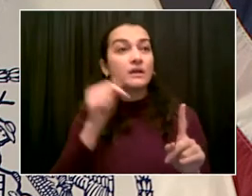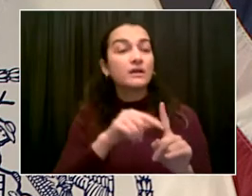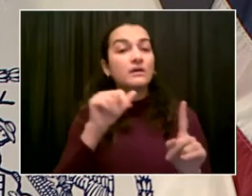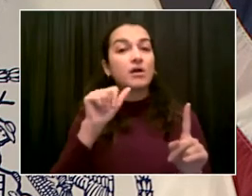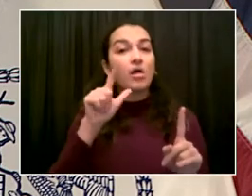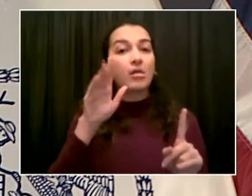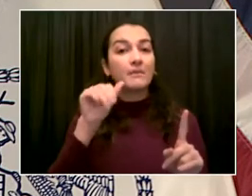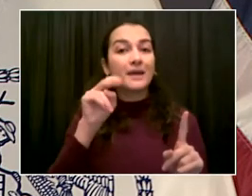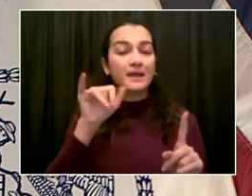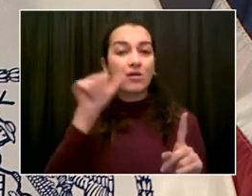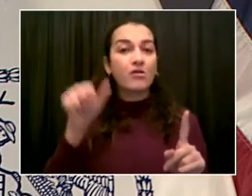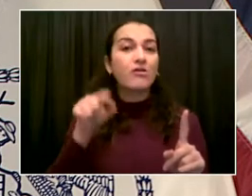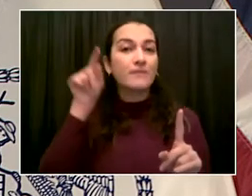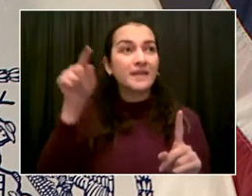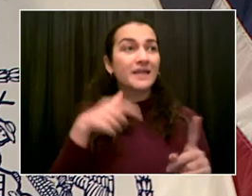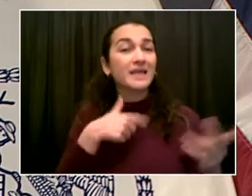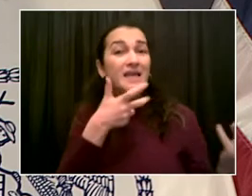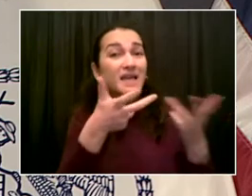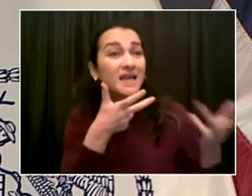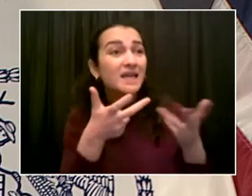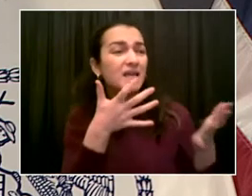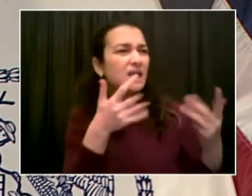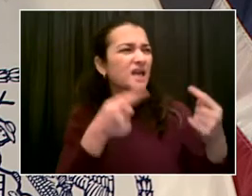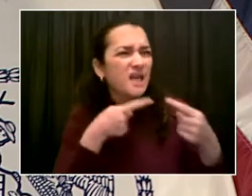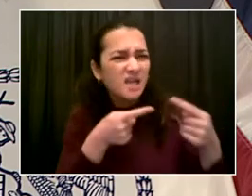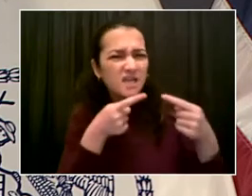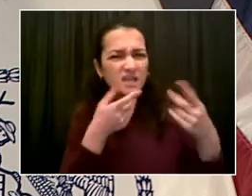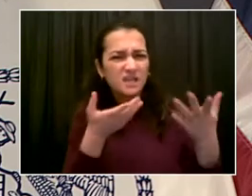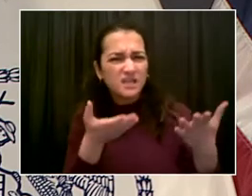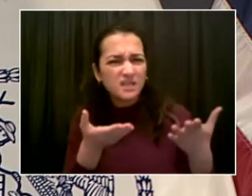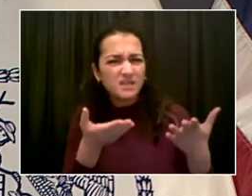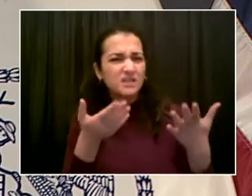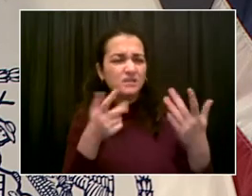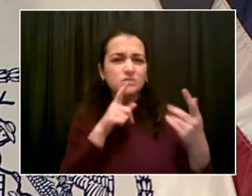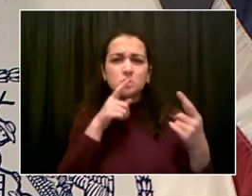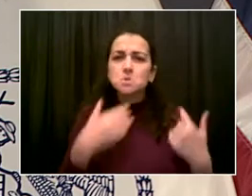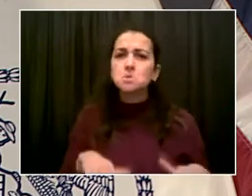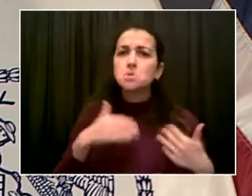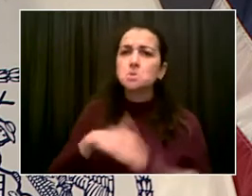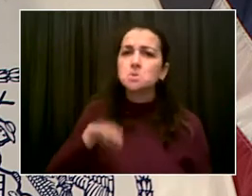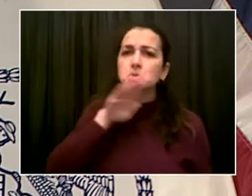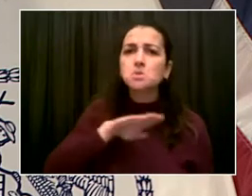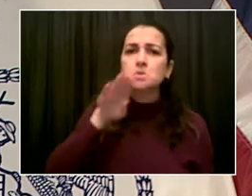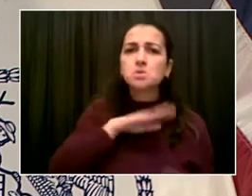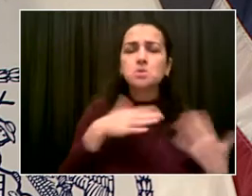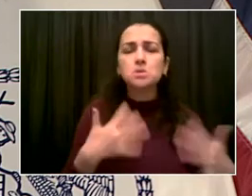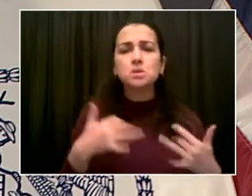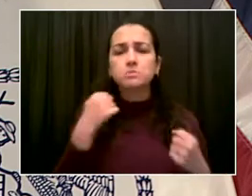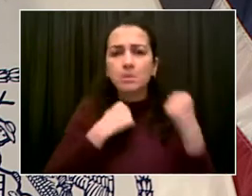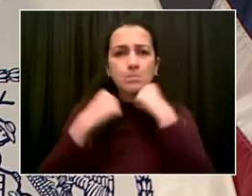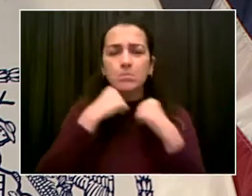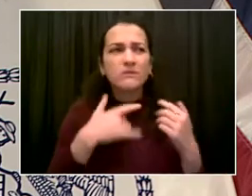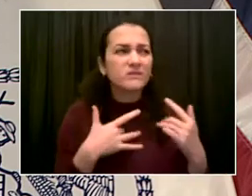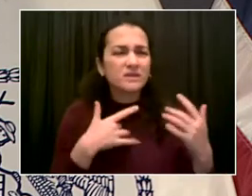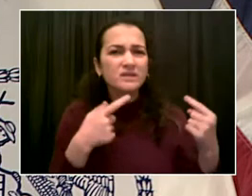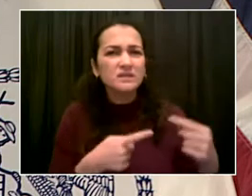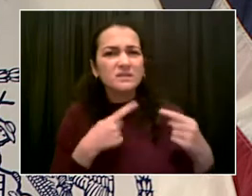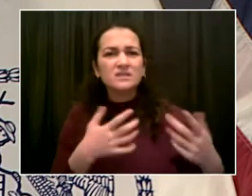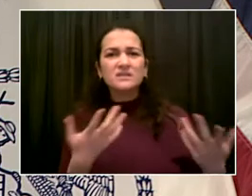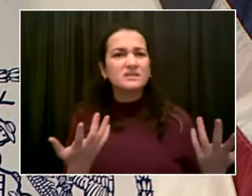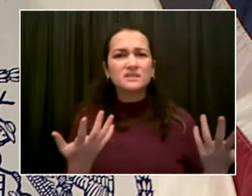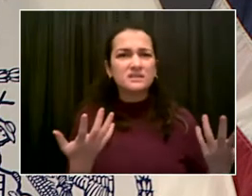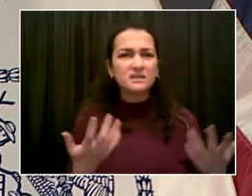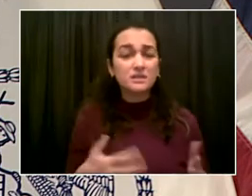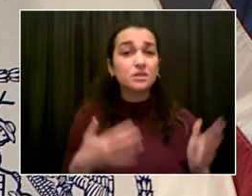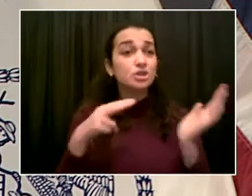that, the things that none of us were told that we should have been told, for example, about the nursing homes. For this city, and for everyone in